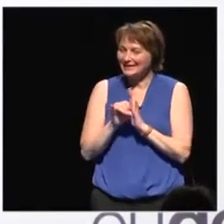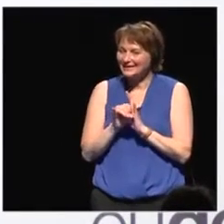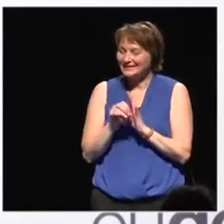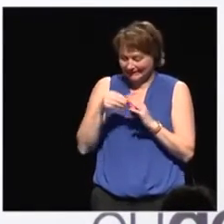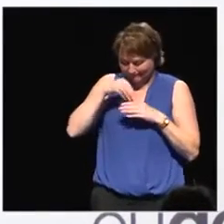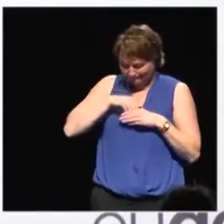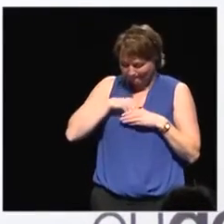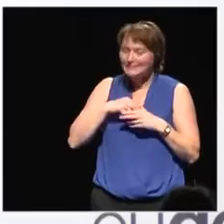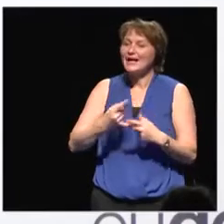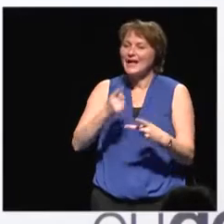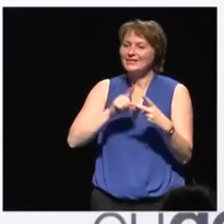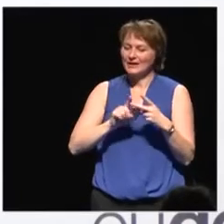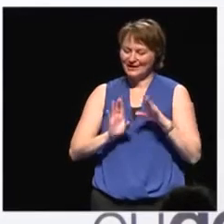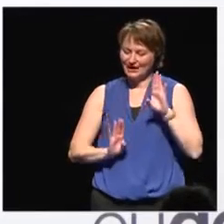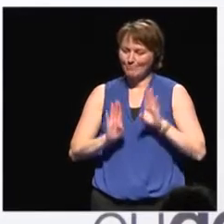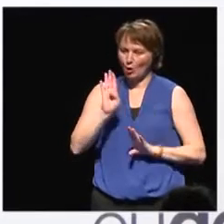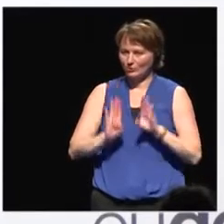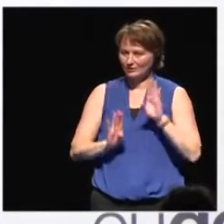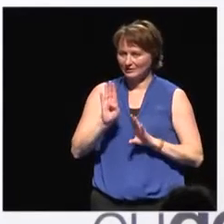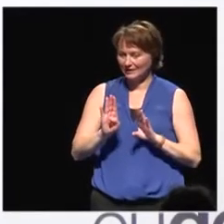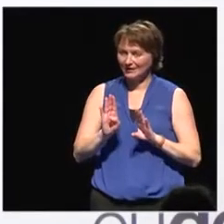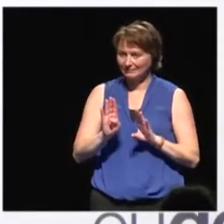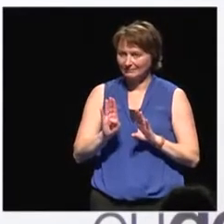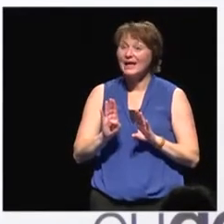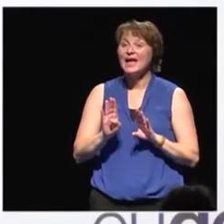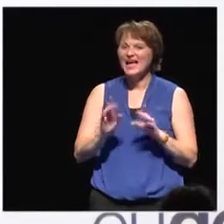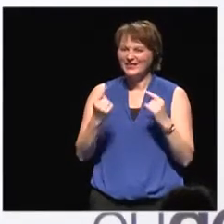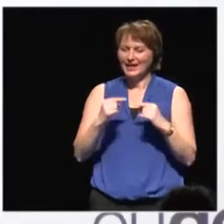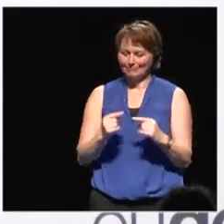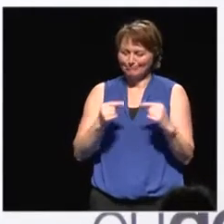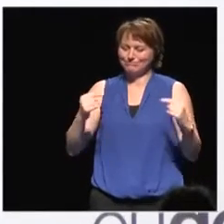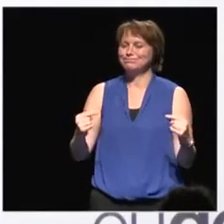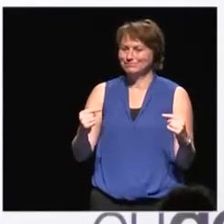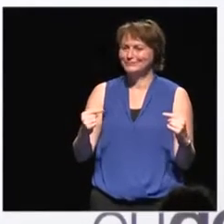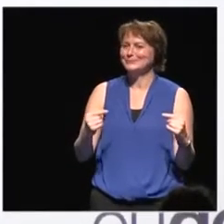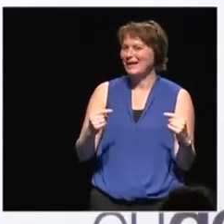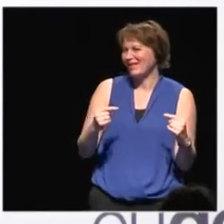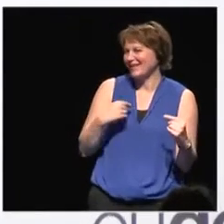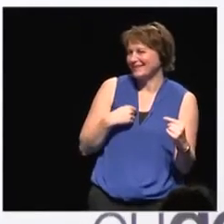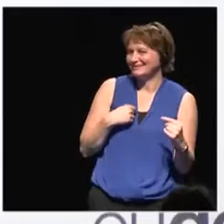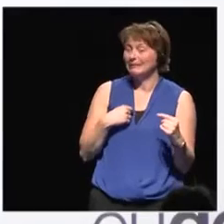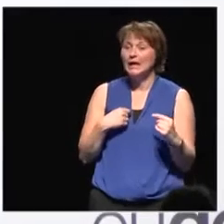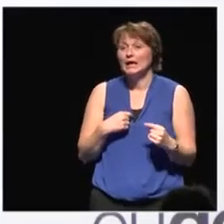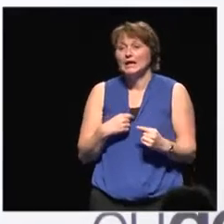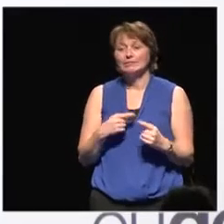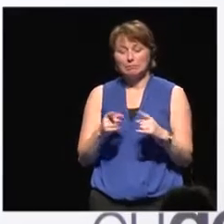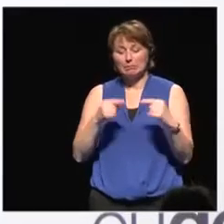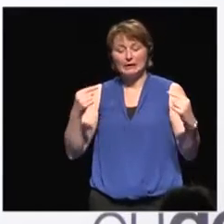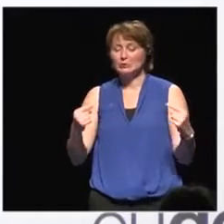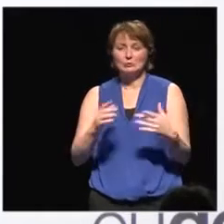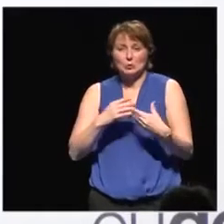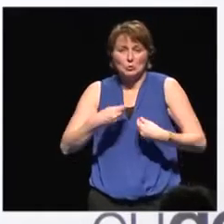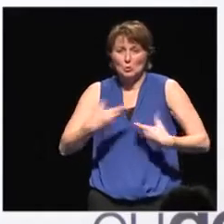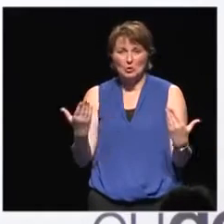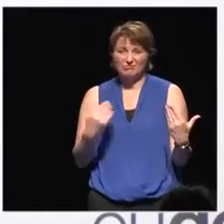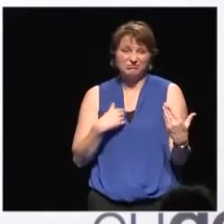paradox. Because it's not fun if you don't have a paradox, and I think it's nice to have a paradox on global citizenship.